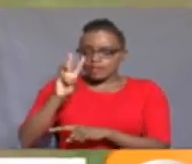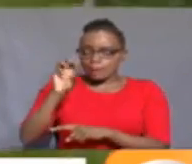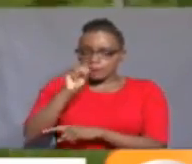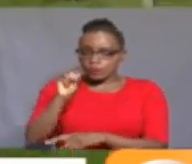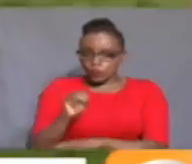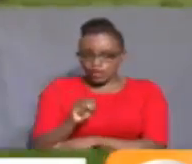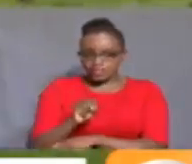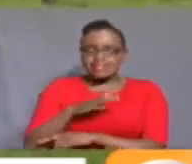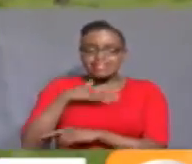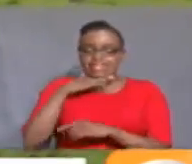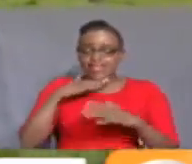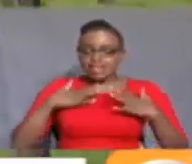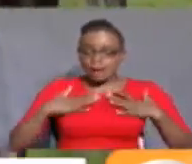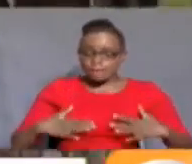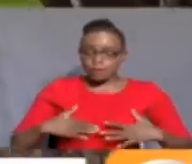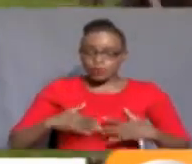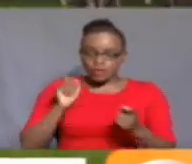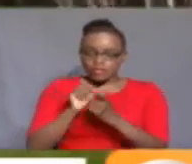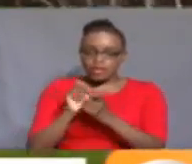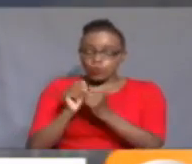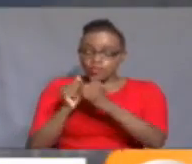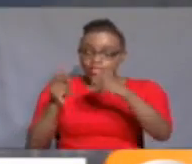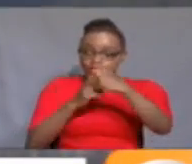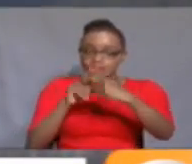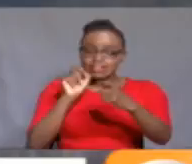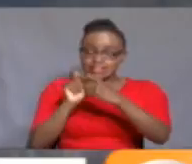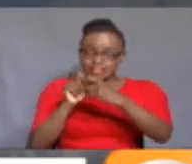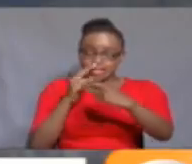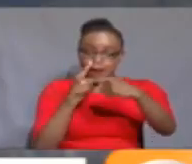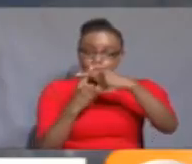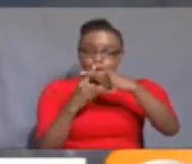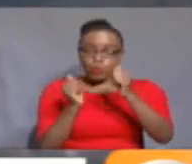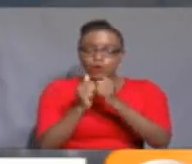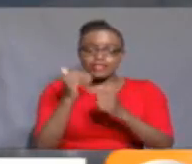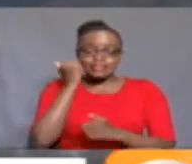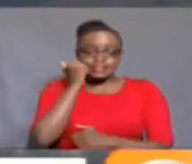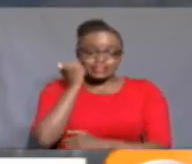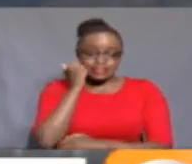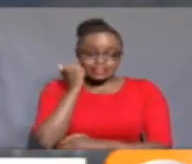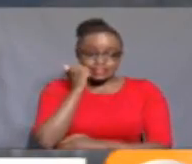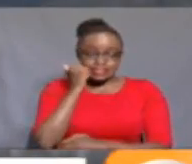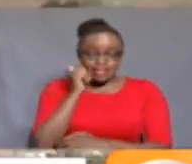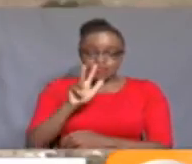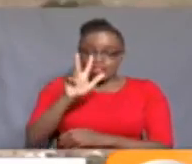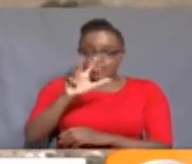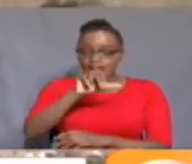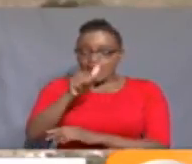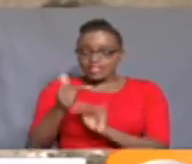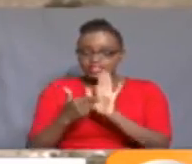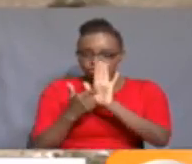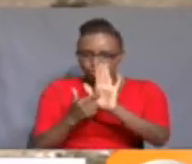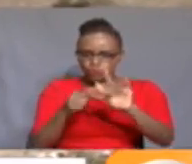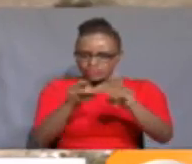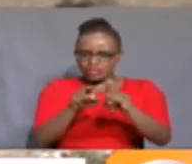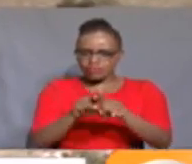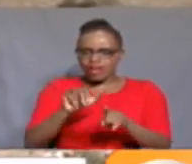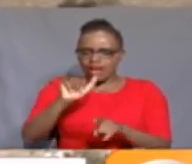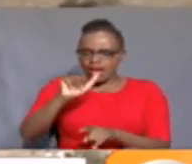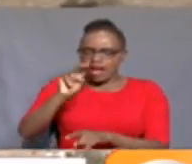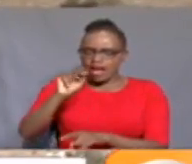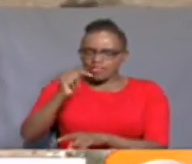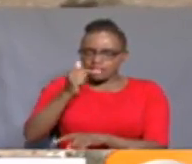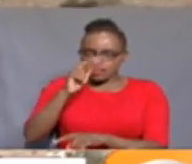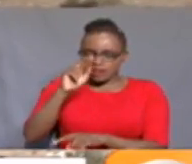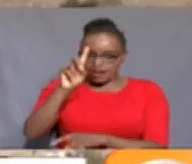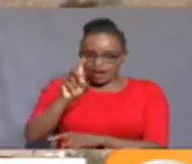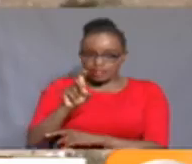carcasses were tested with seven of them testing positive for the disease and three others showing signs of anthrax. Well, this